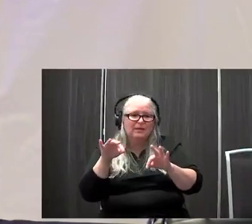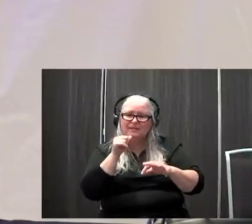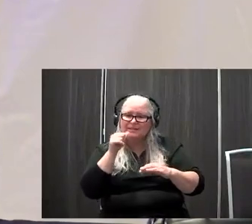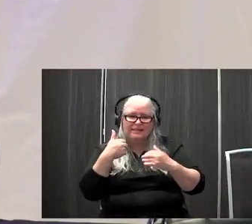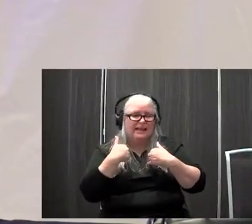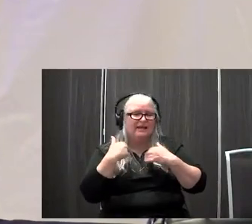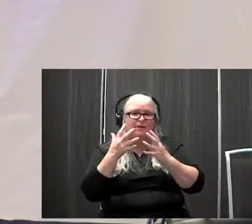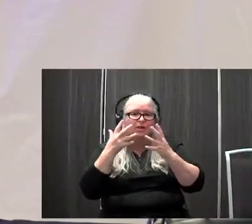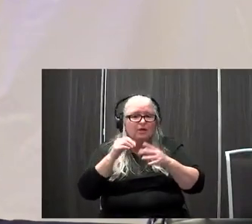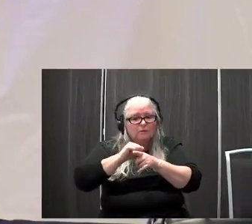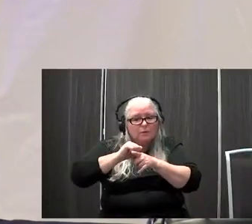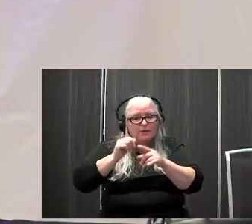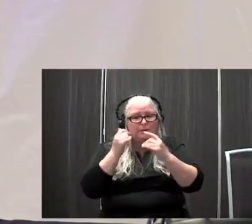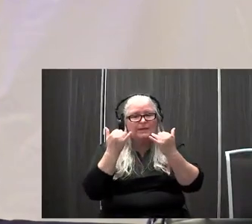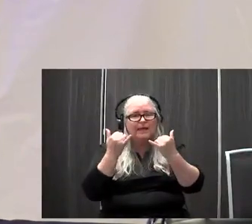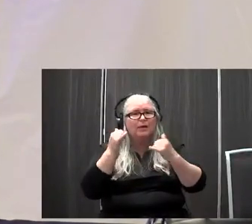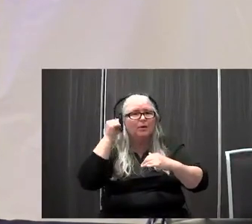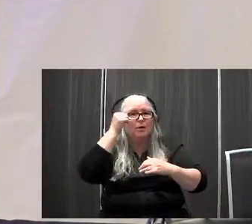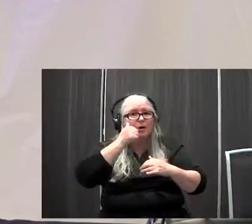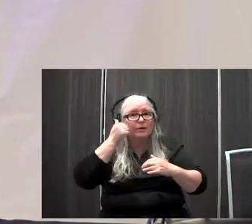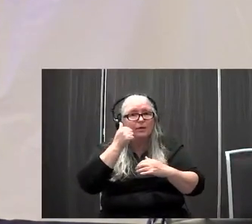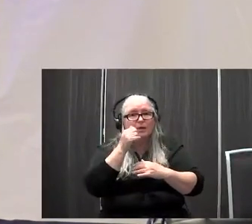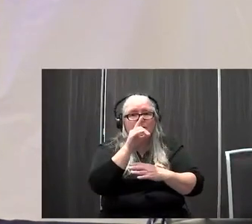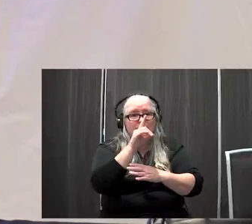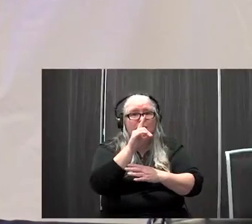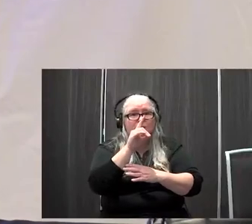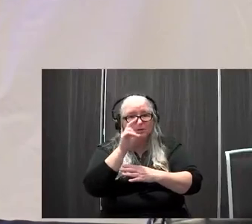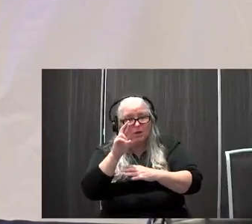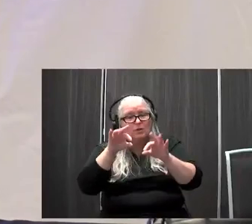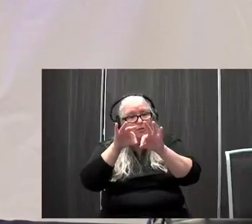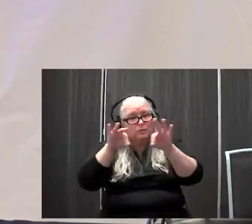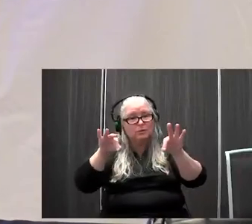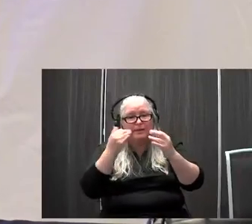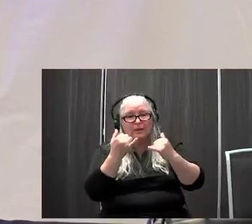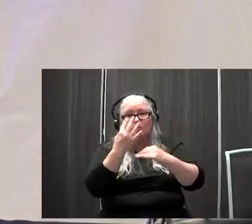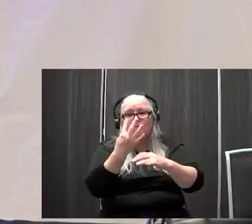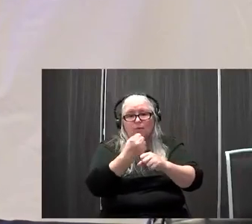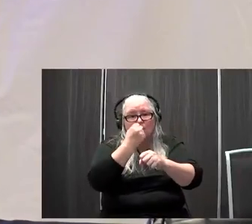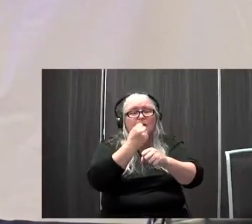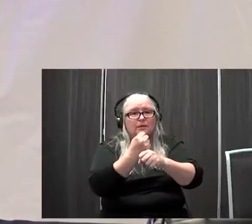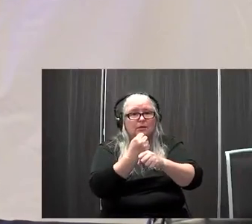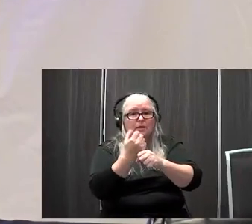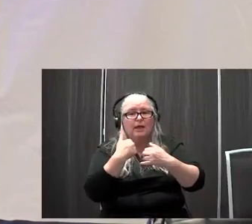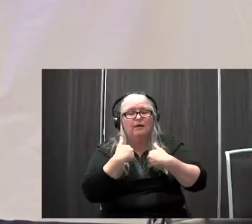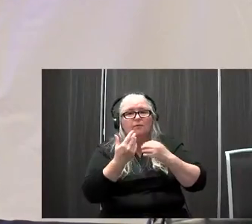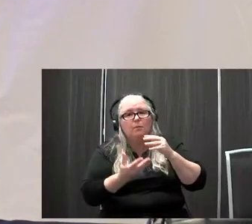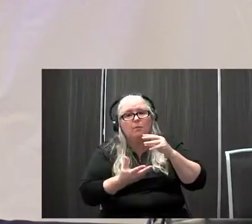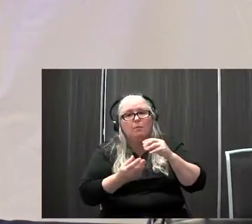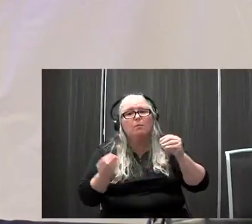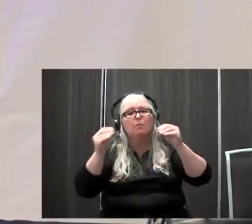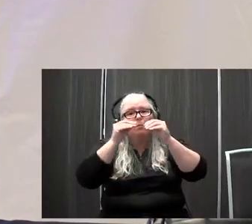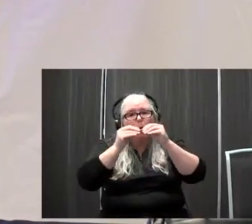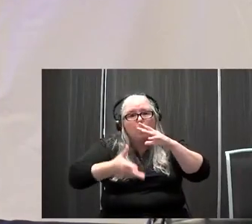past, but now since the audiology doctoral, uh, the doctorate degree is now a four-year degree, there is more training for vestibular testing.